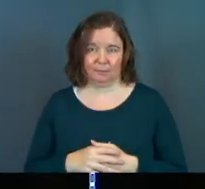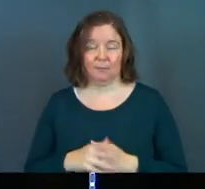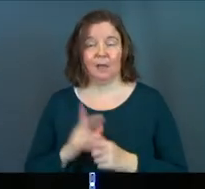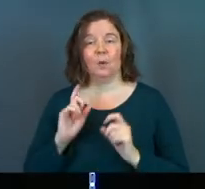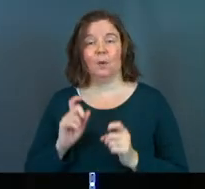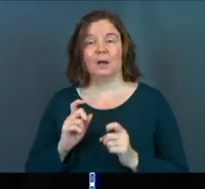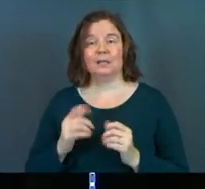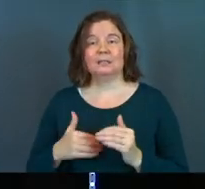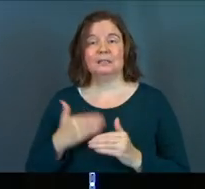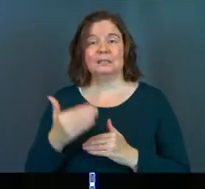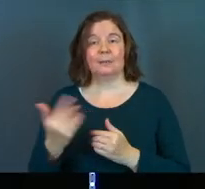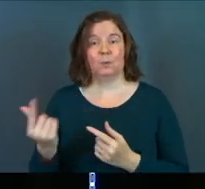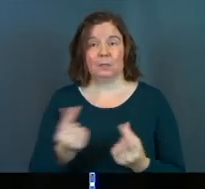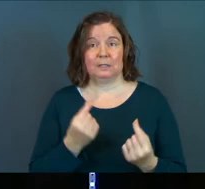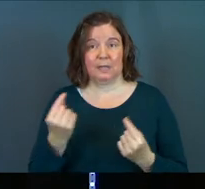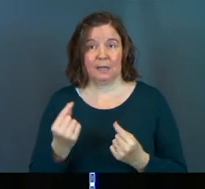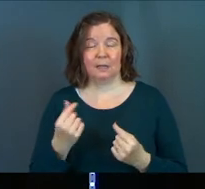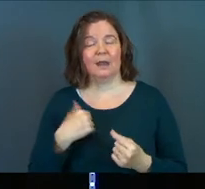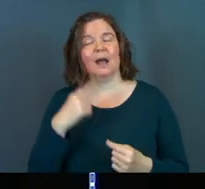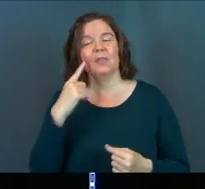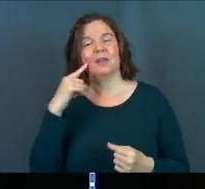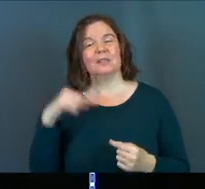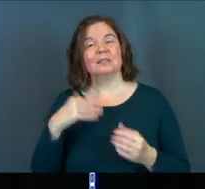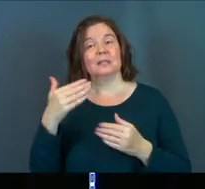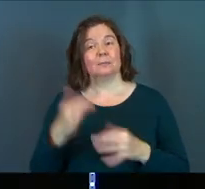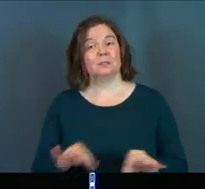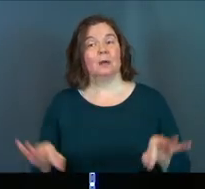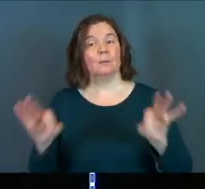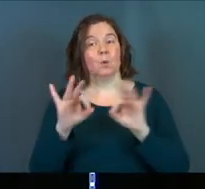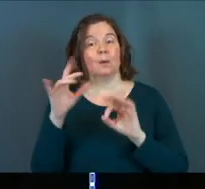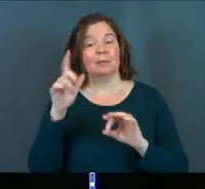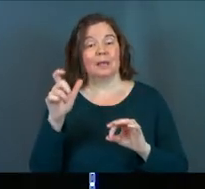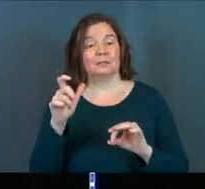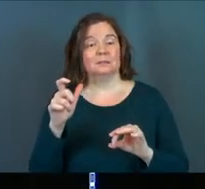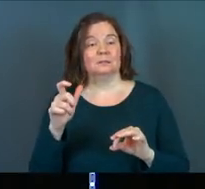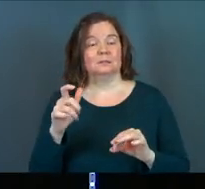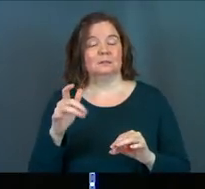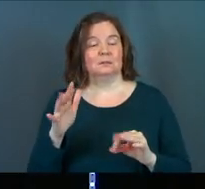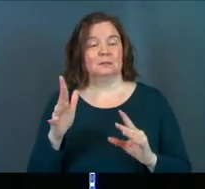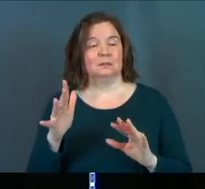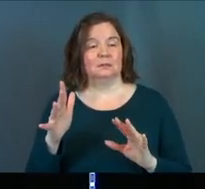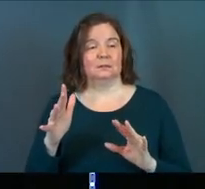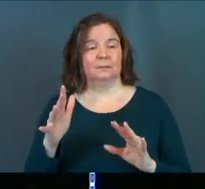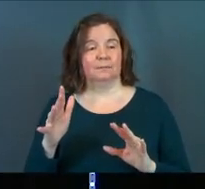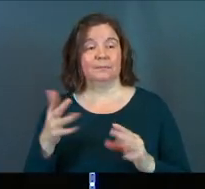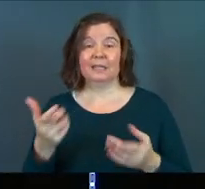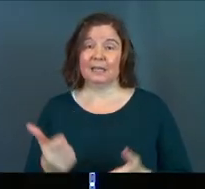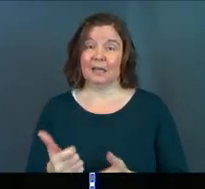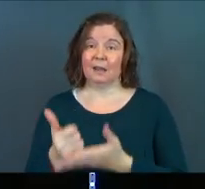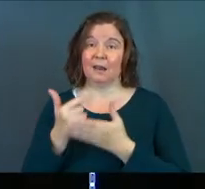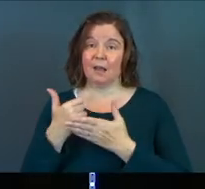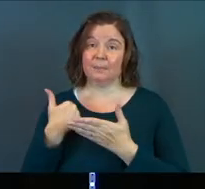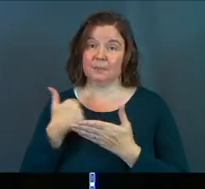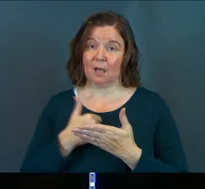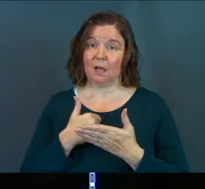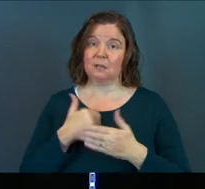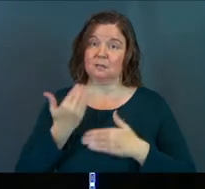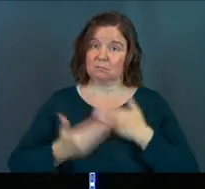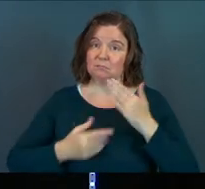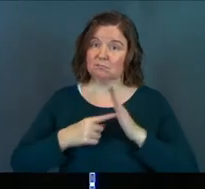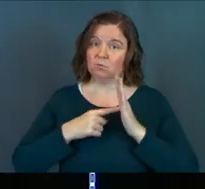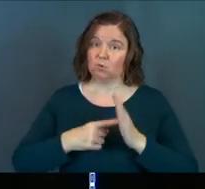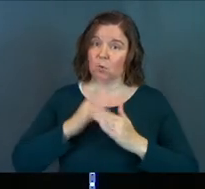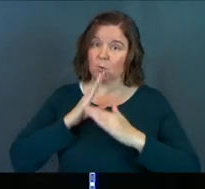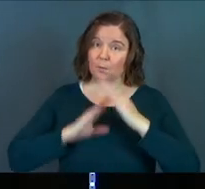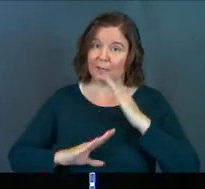I want to give us a step that we can take, okay? And I think that this step is important because not only does it, it help us to walk out